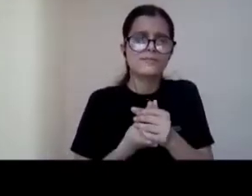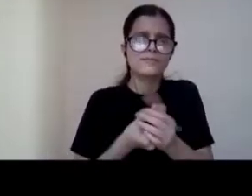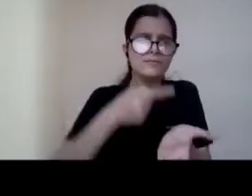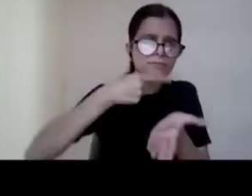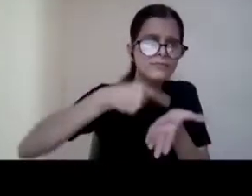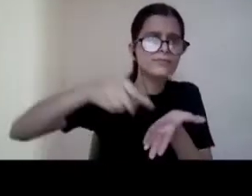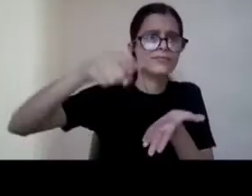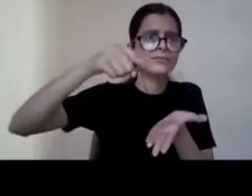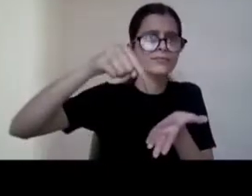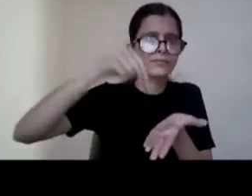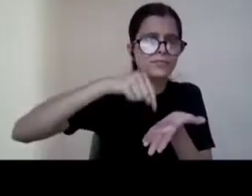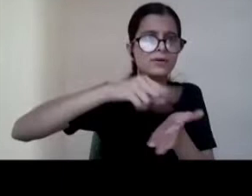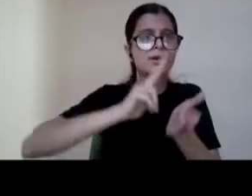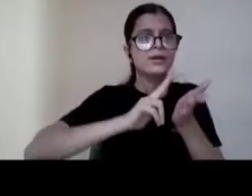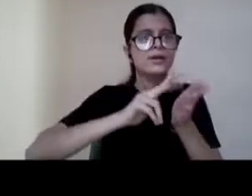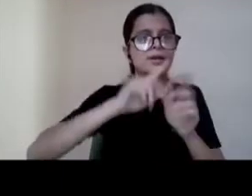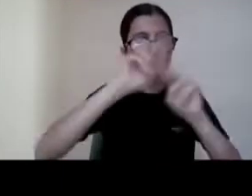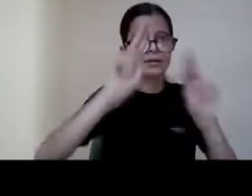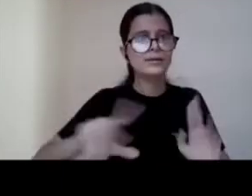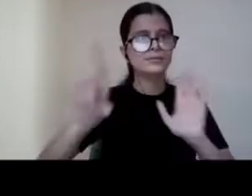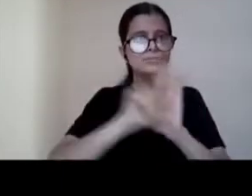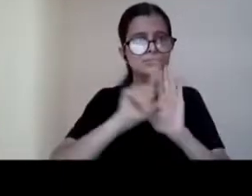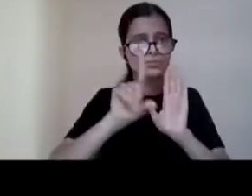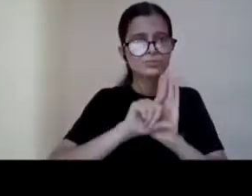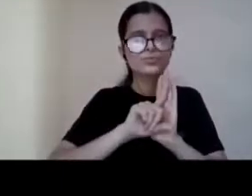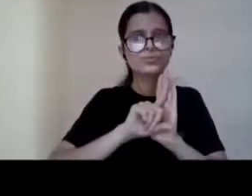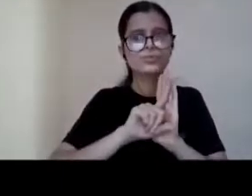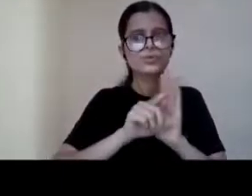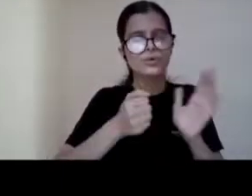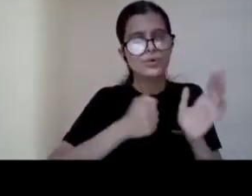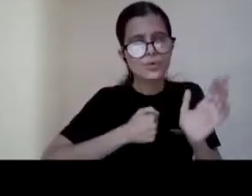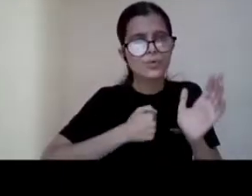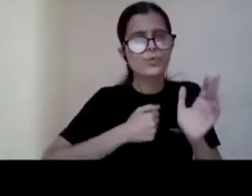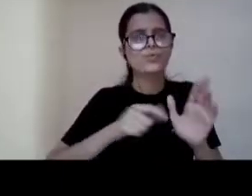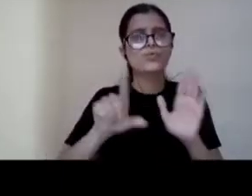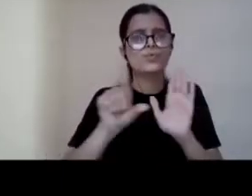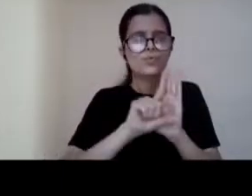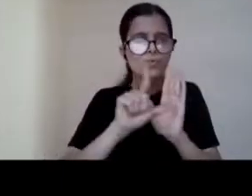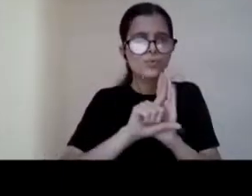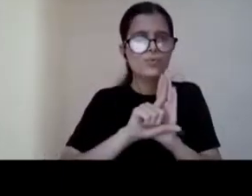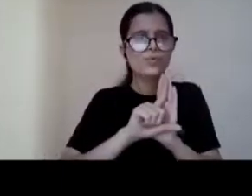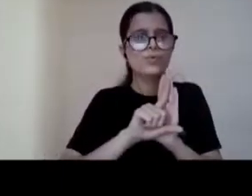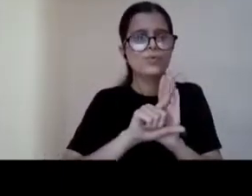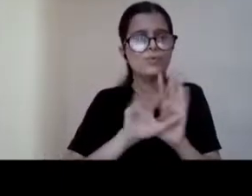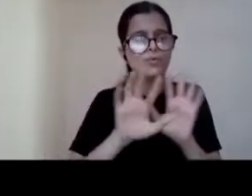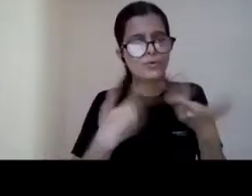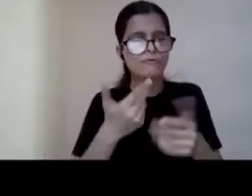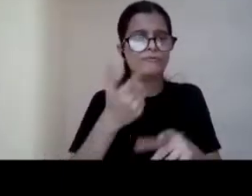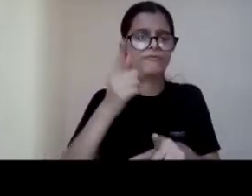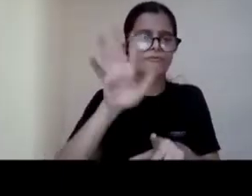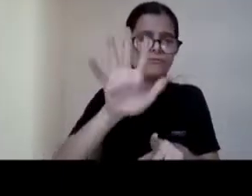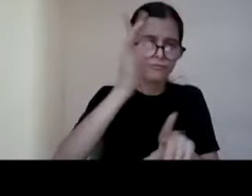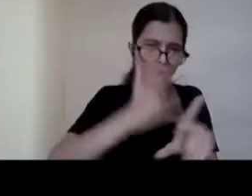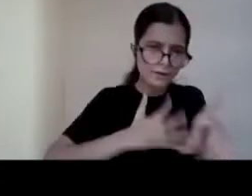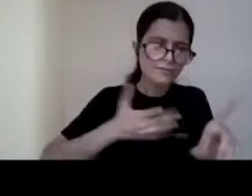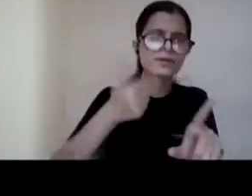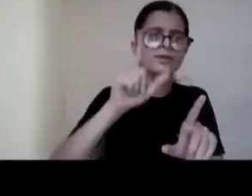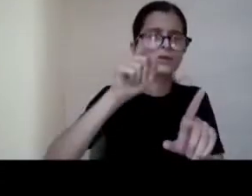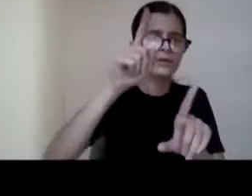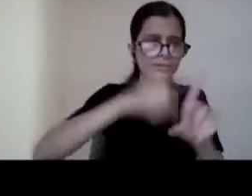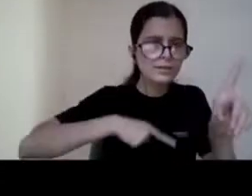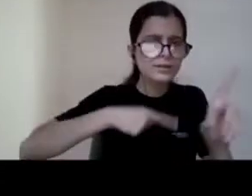international law and our own law even after five years ten years have not yet